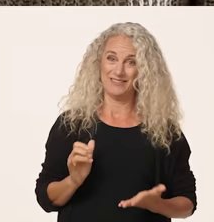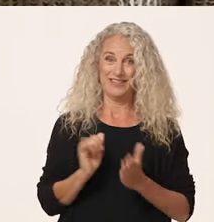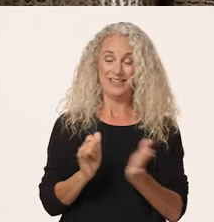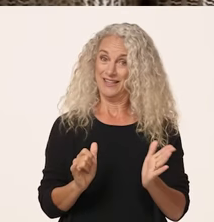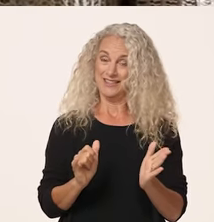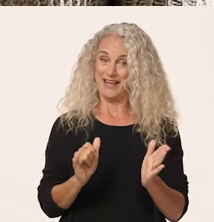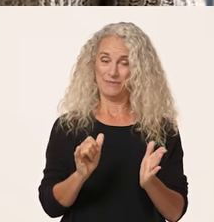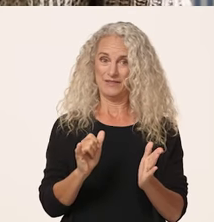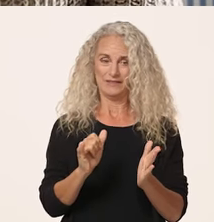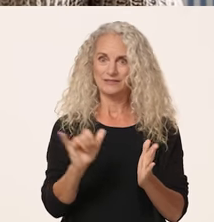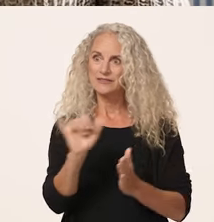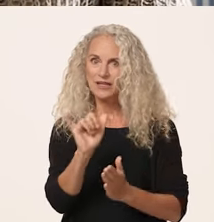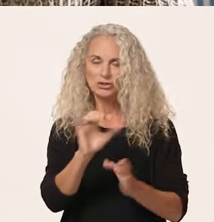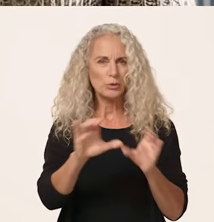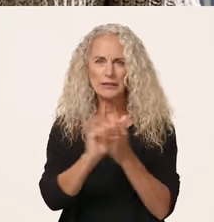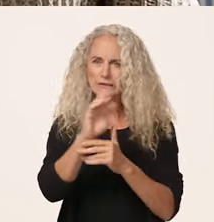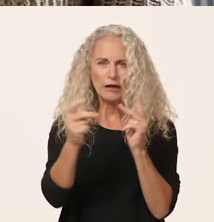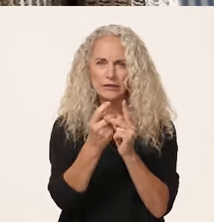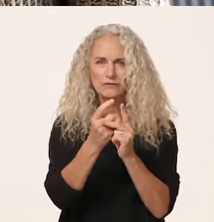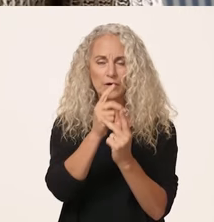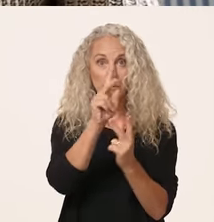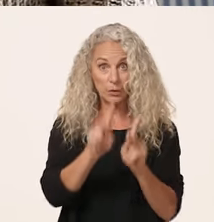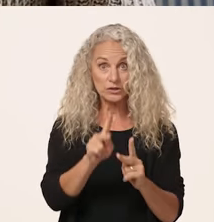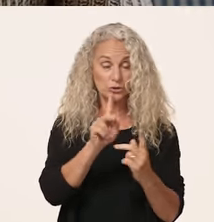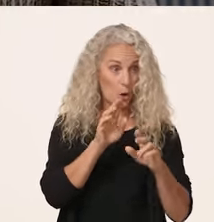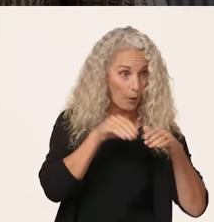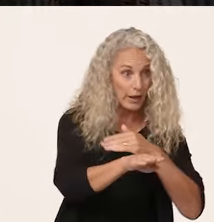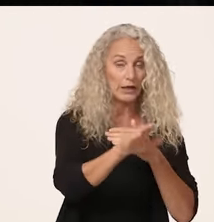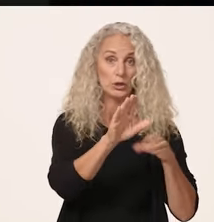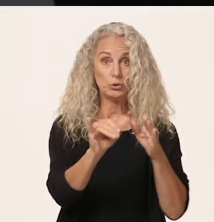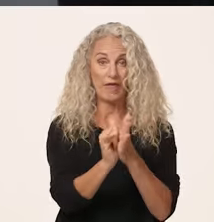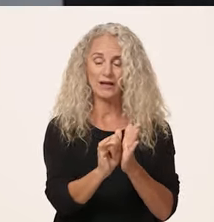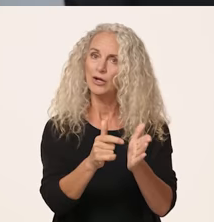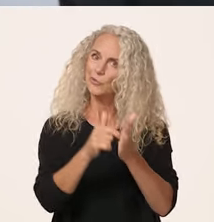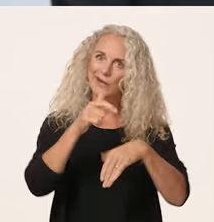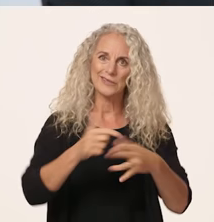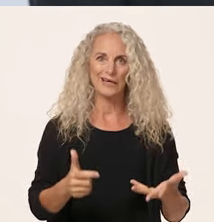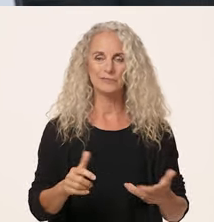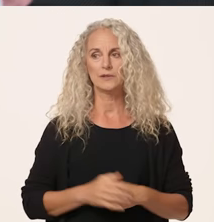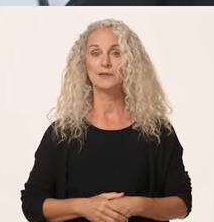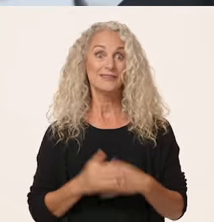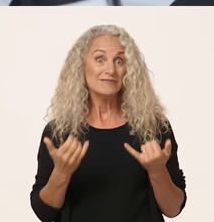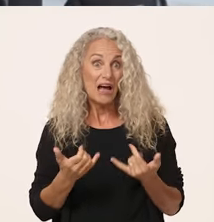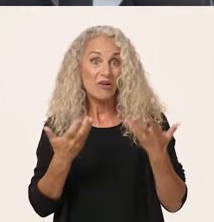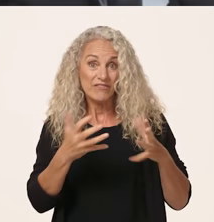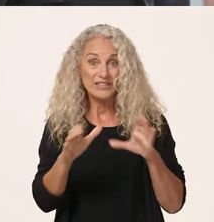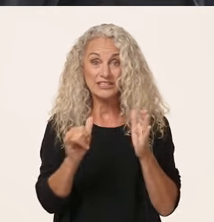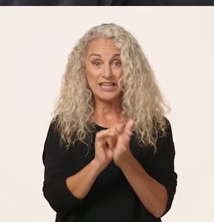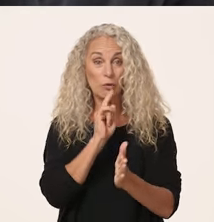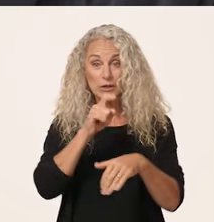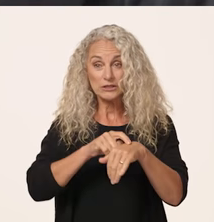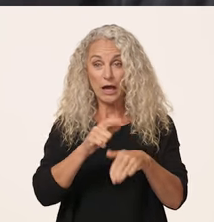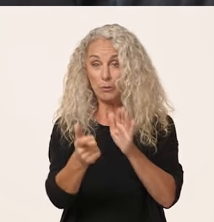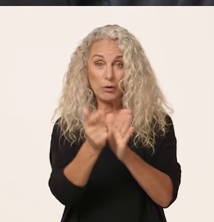imagine, conducting such in-person searches take time. Okay, so now the background check provider has conducted the real